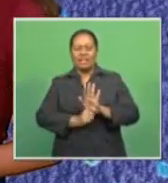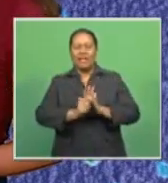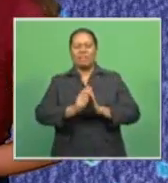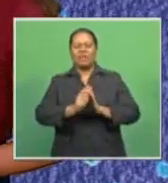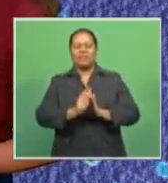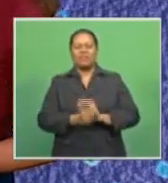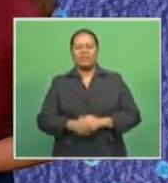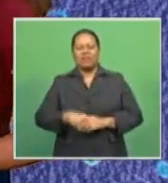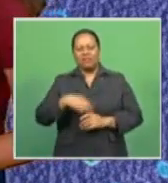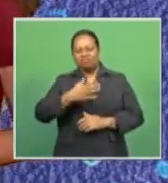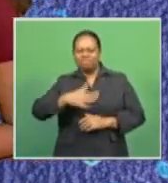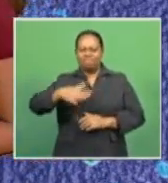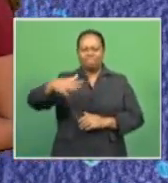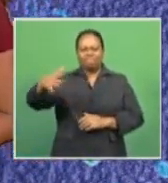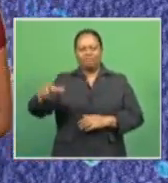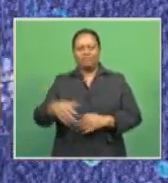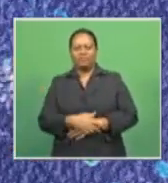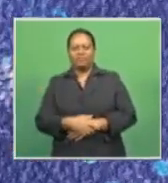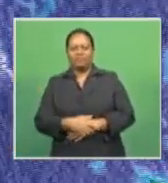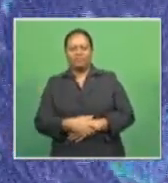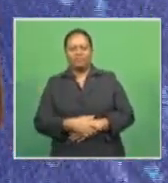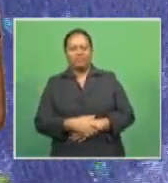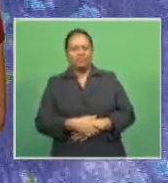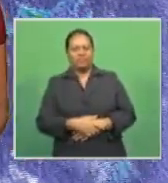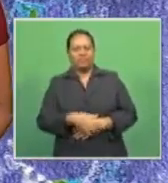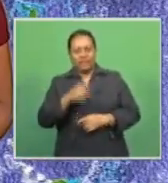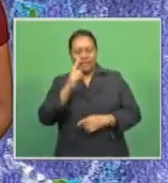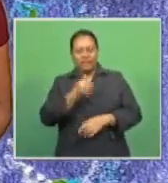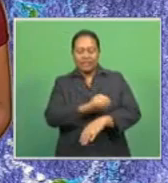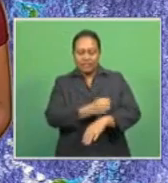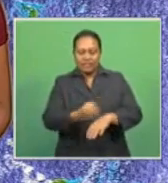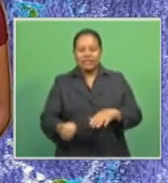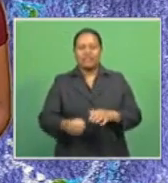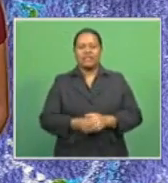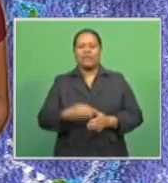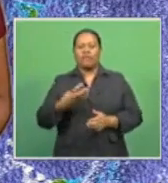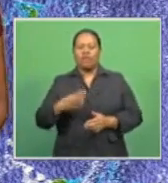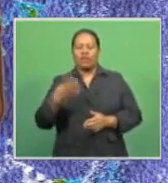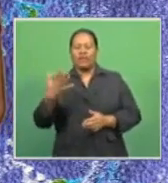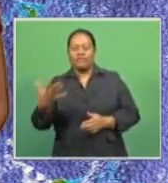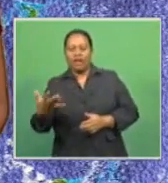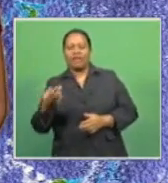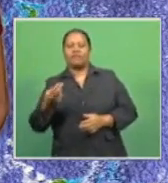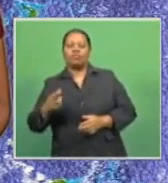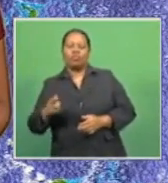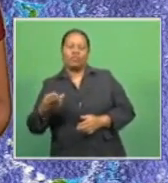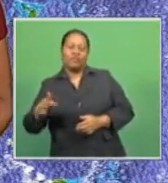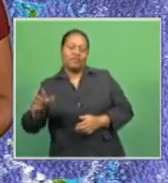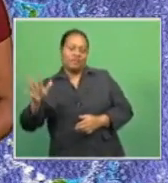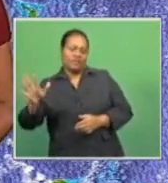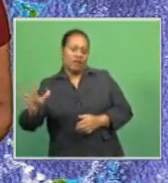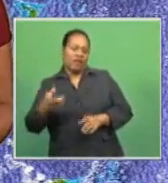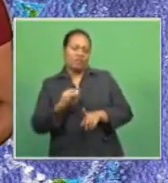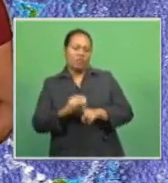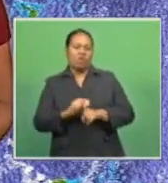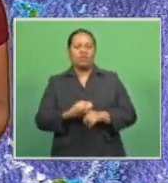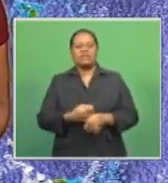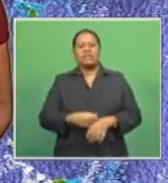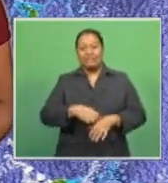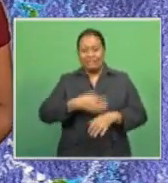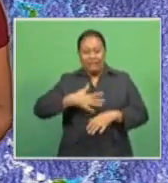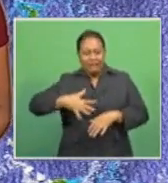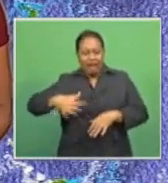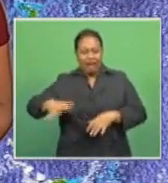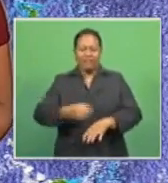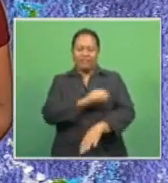fluctuate as well. At sea, southeast winds 45 to 55 knots. Very rough seas.